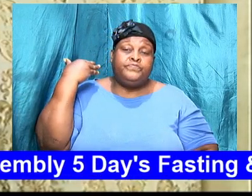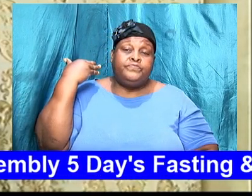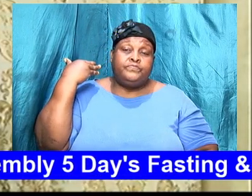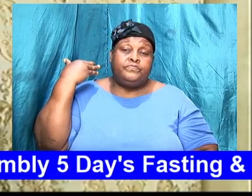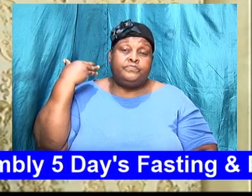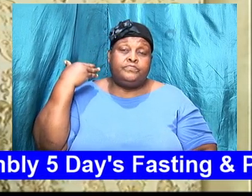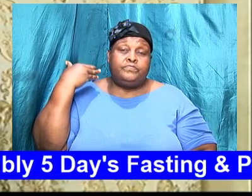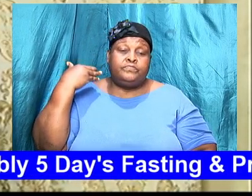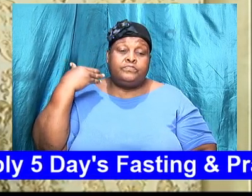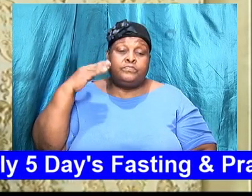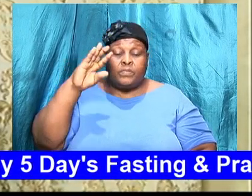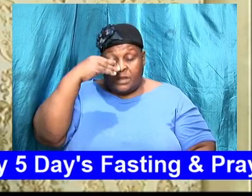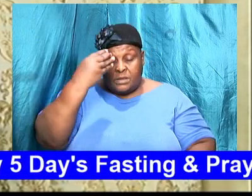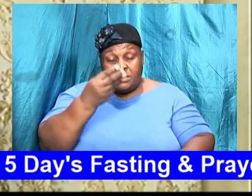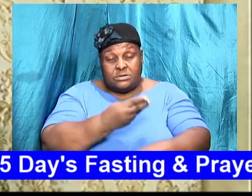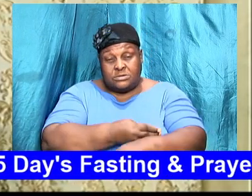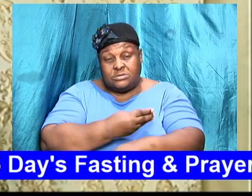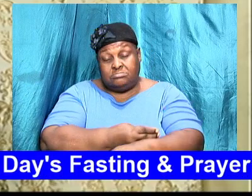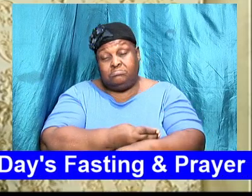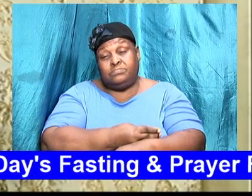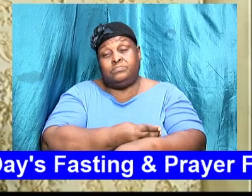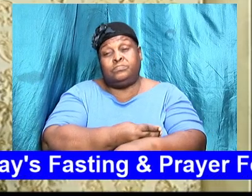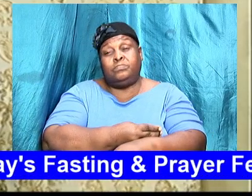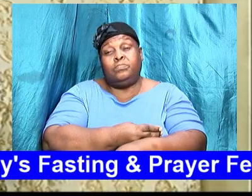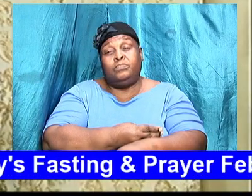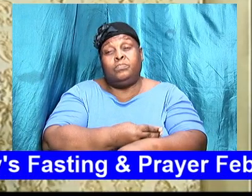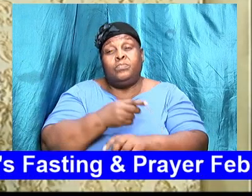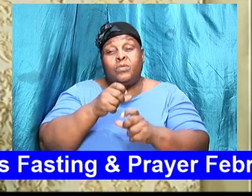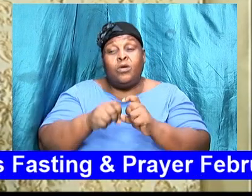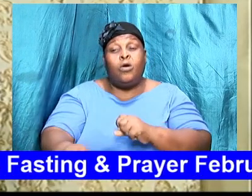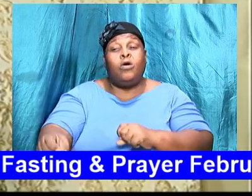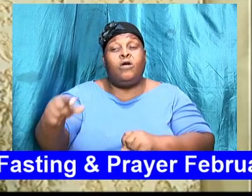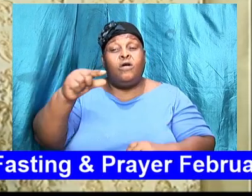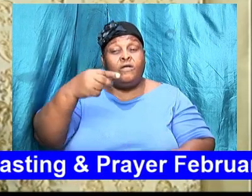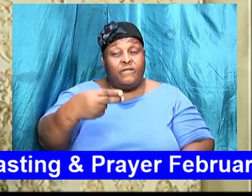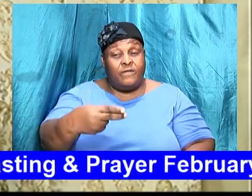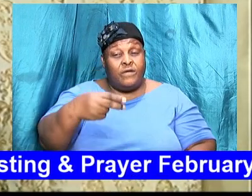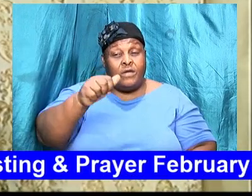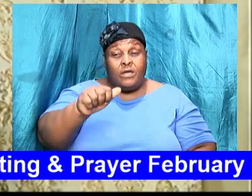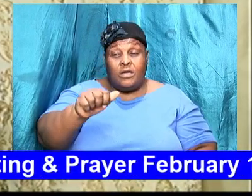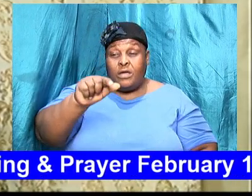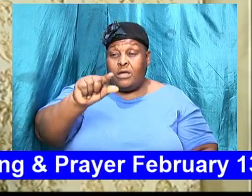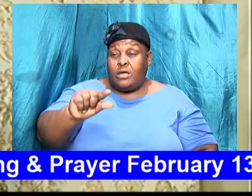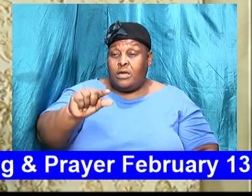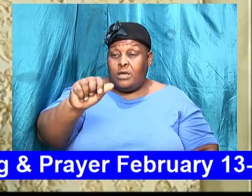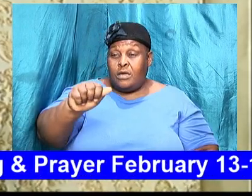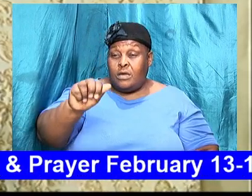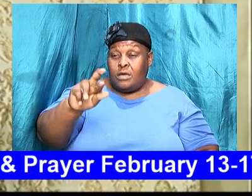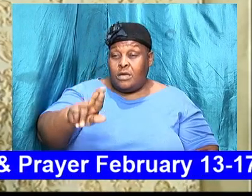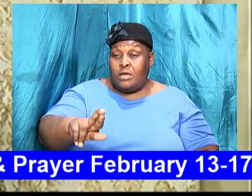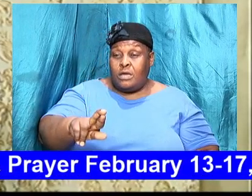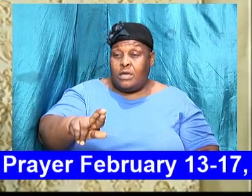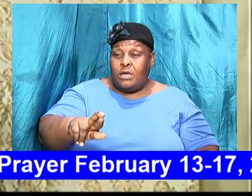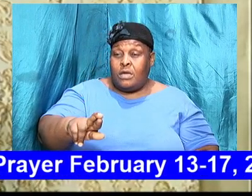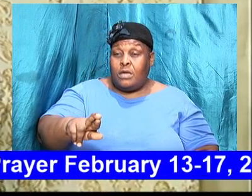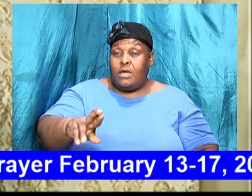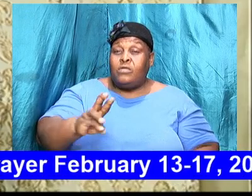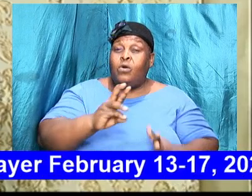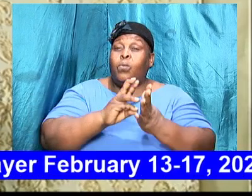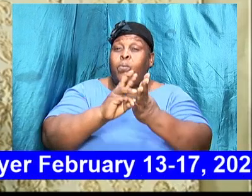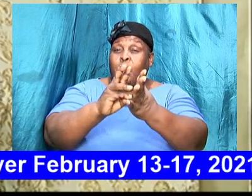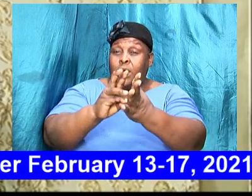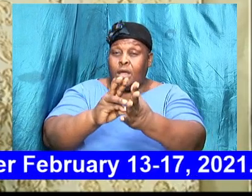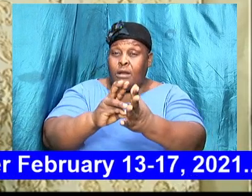the son of Agar was the son after the will of man he